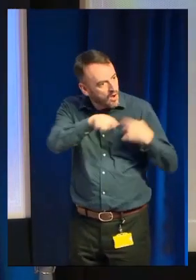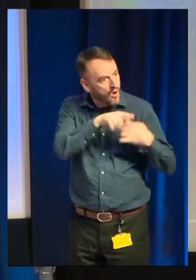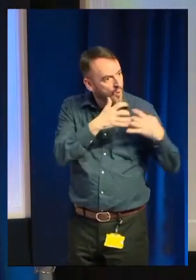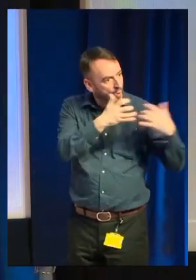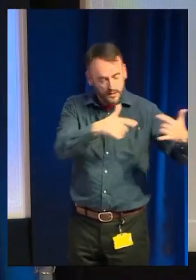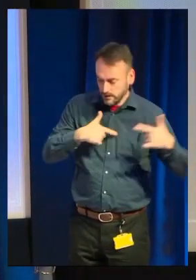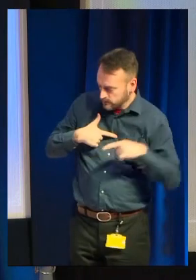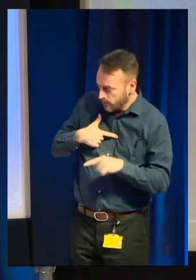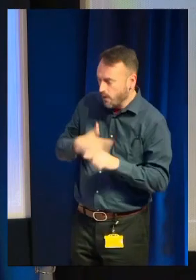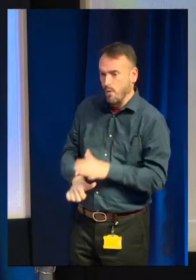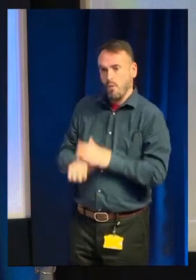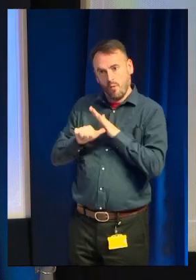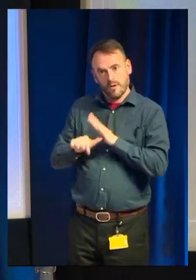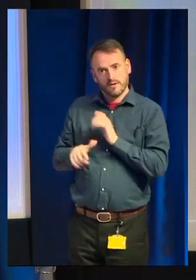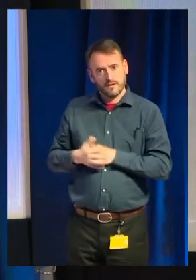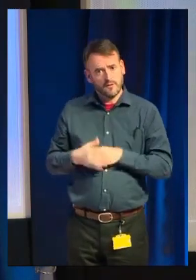by your efforts.